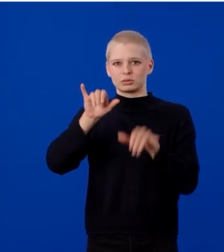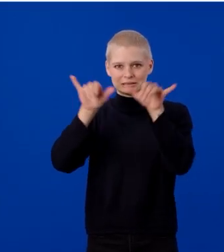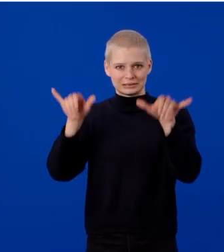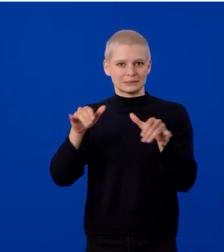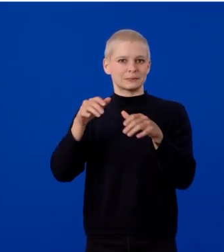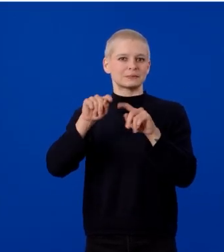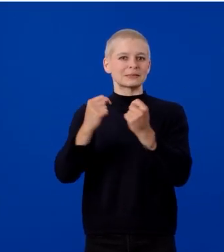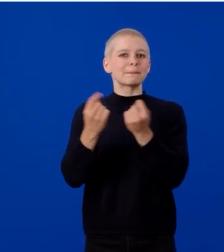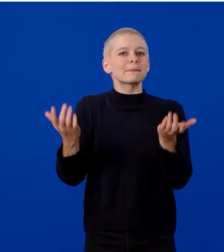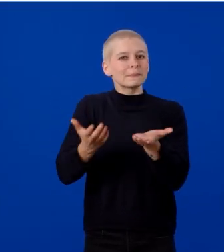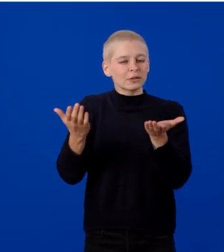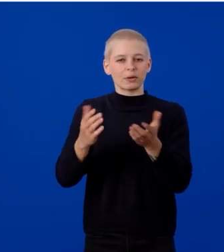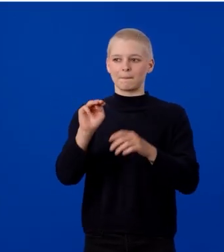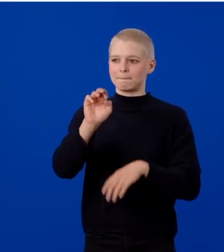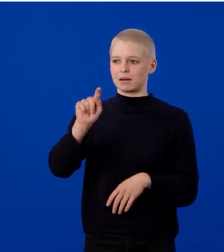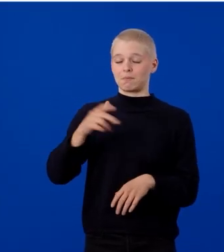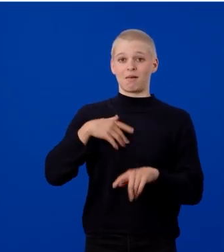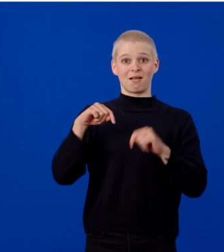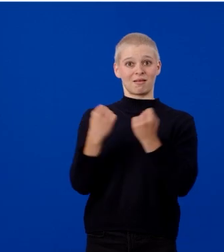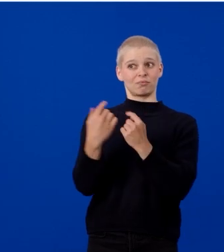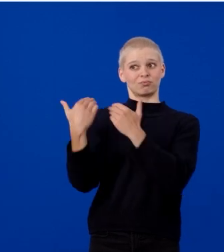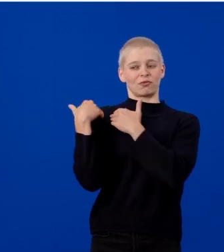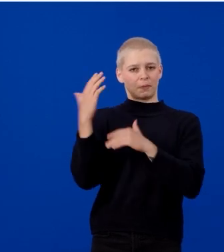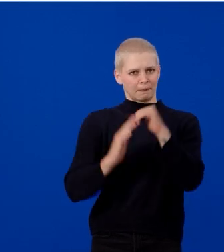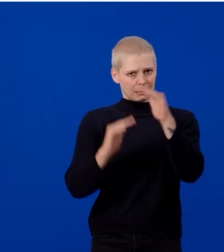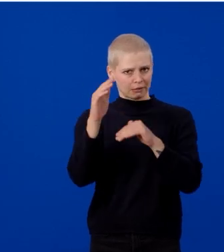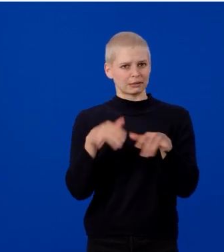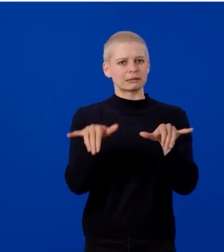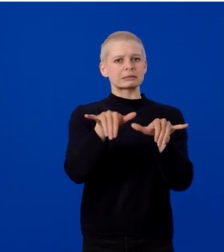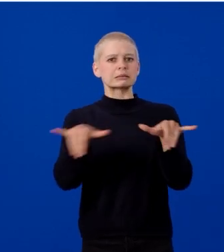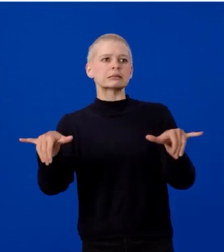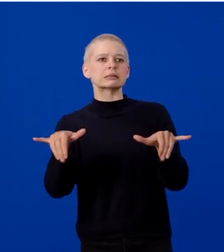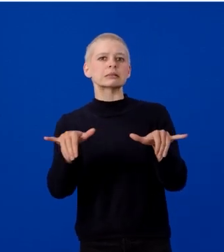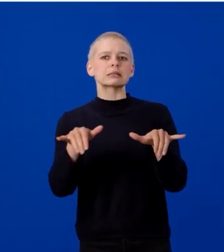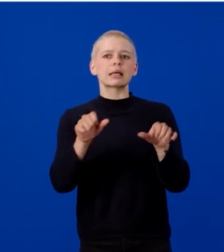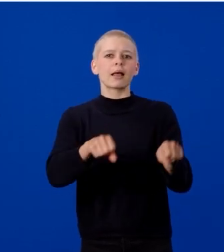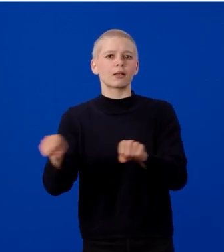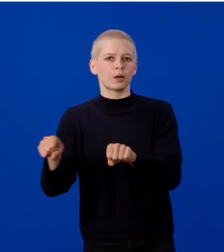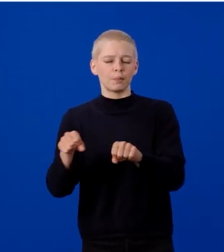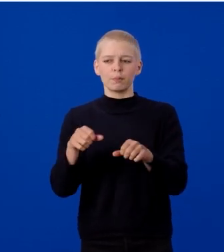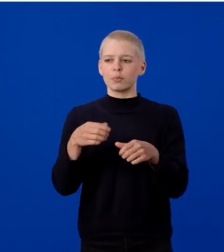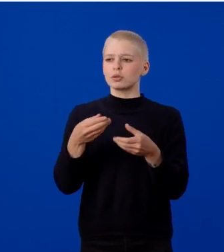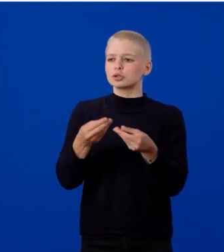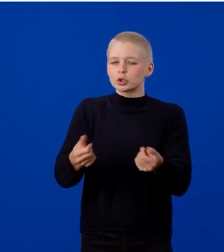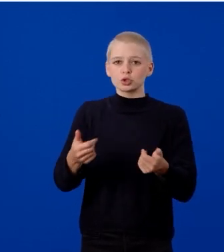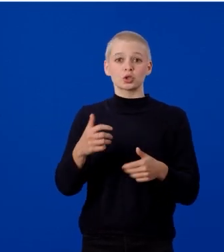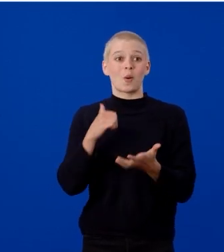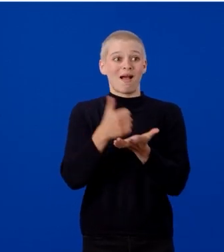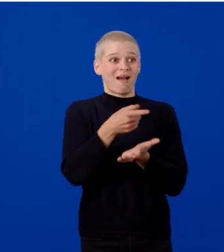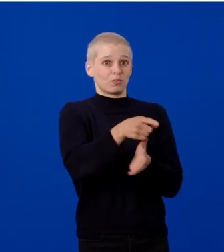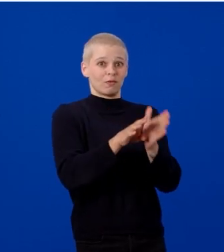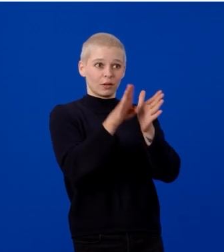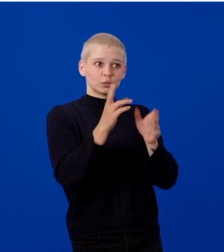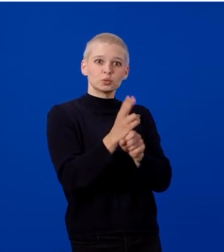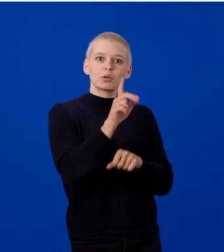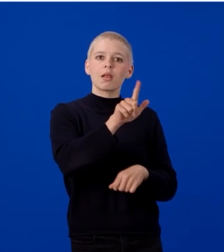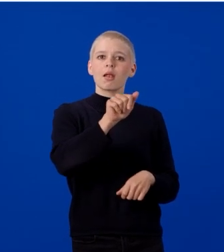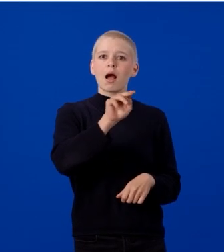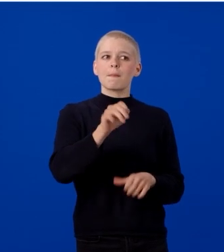is responsible for building scalable solutions that reduce friction for developers to use LAMA models.